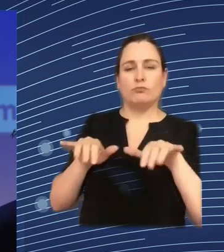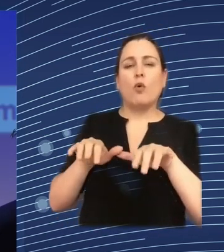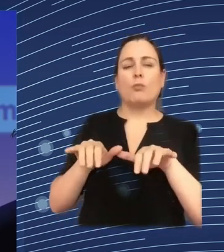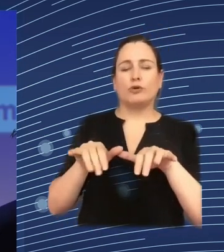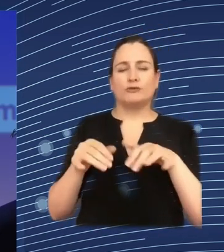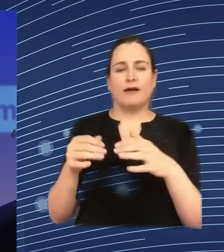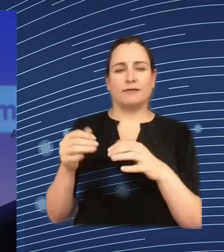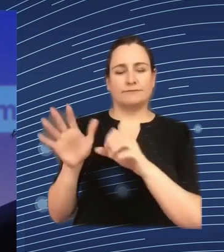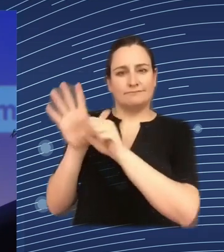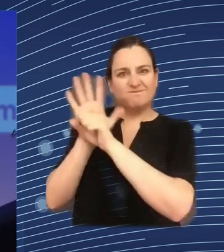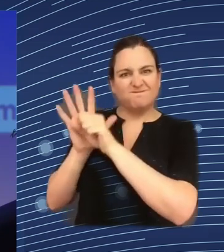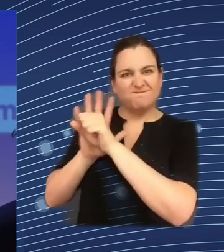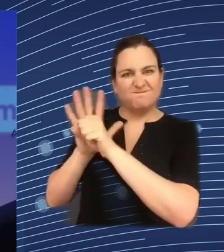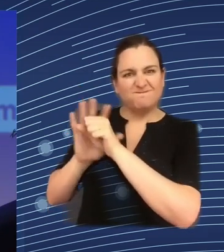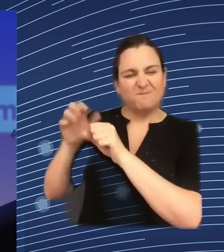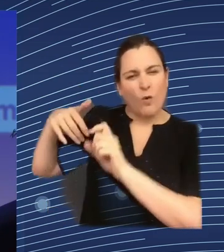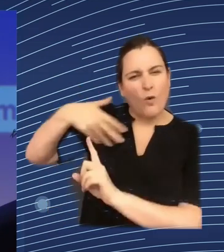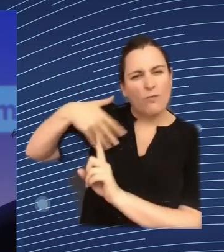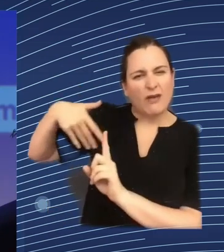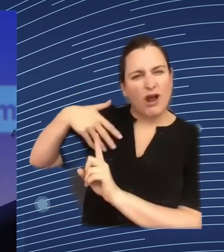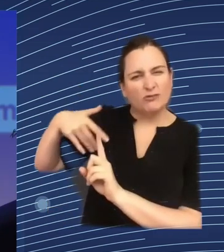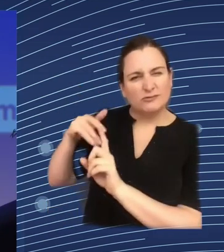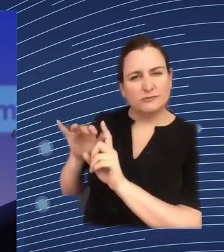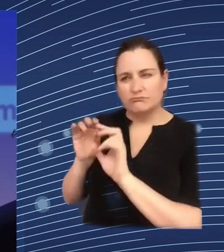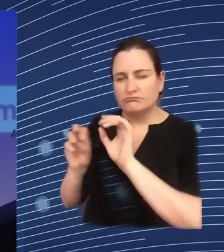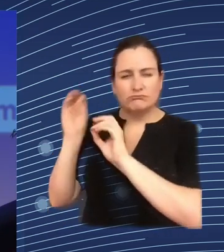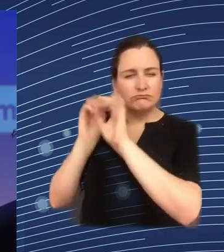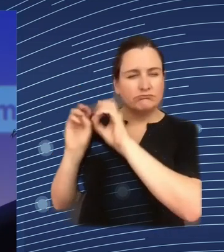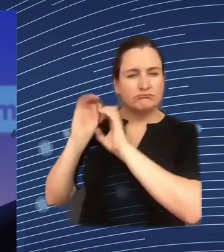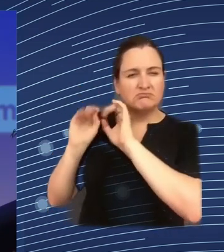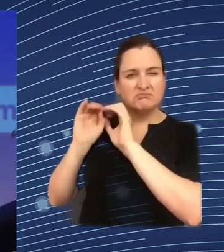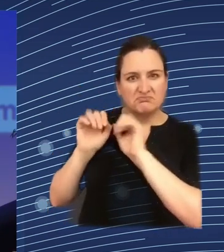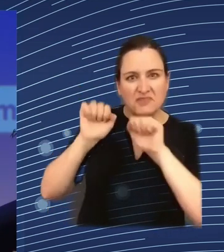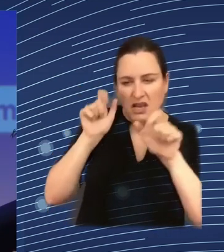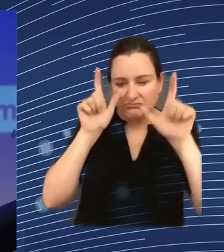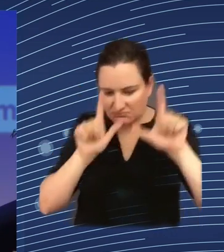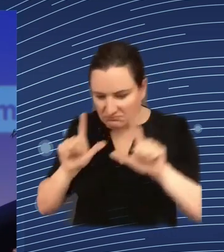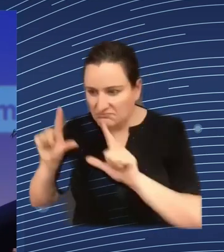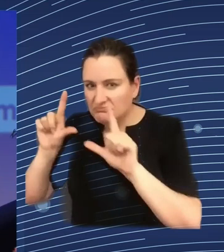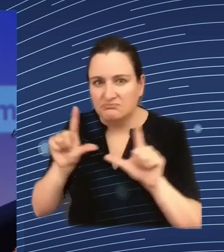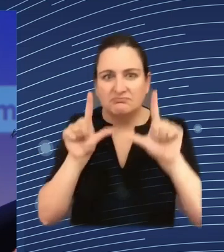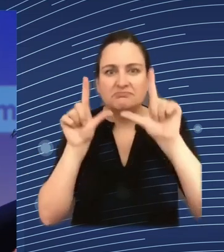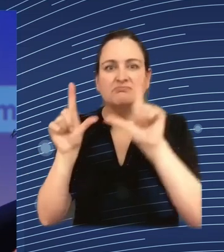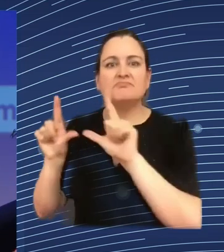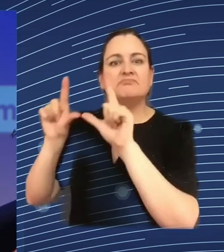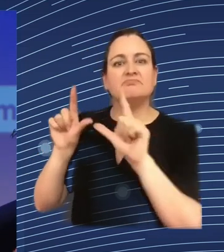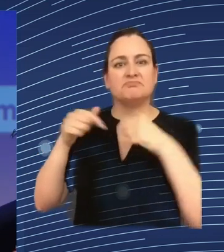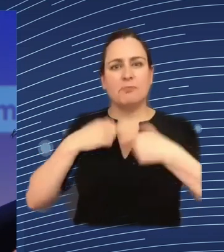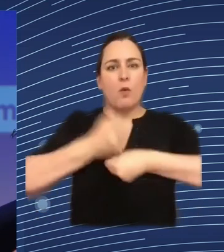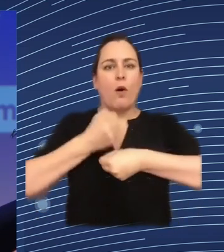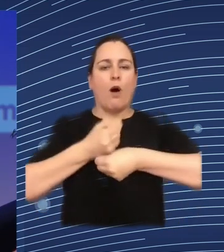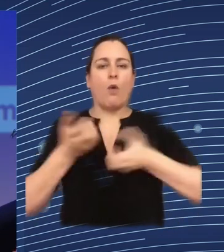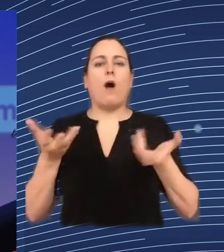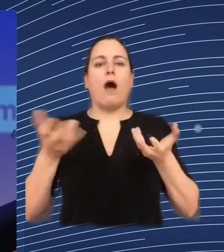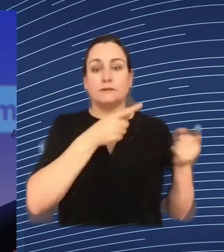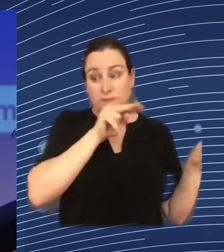uh each of one types of the of the keyboard or even they they uh they count the